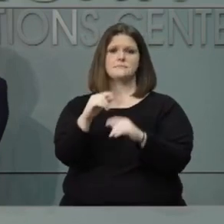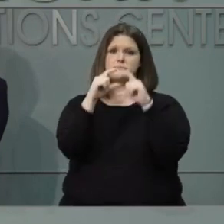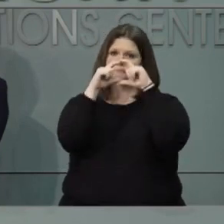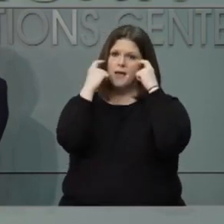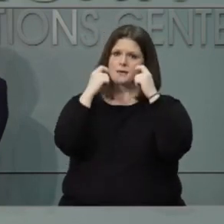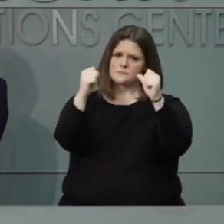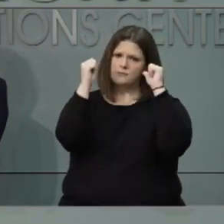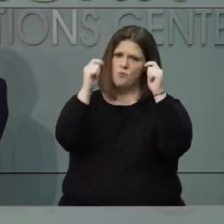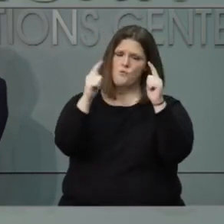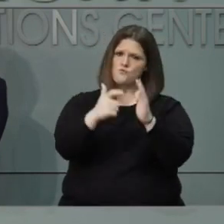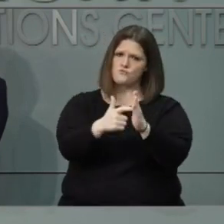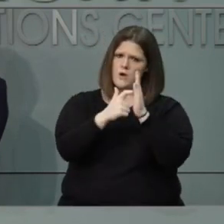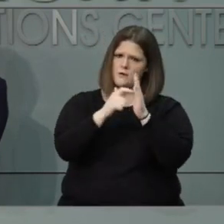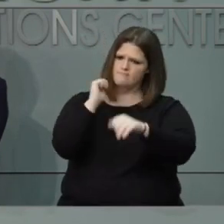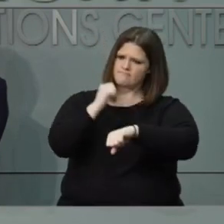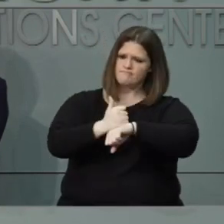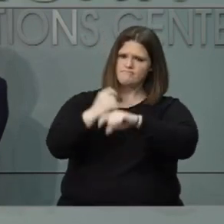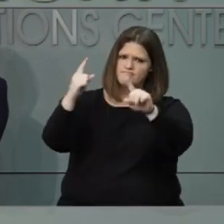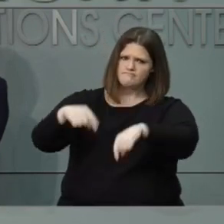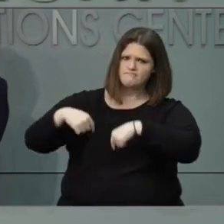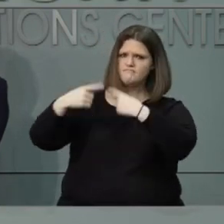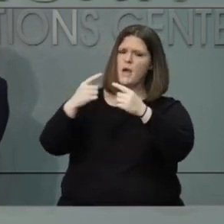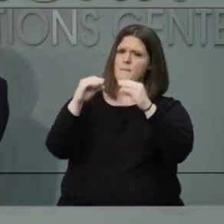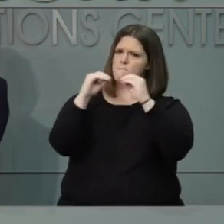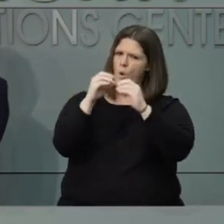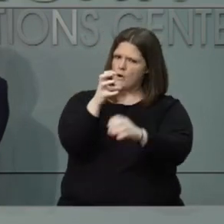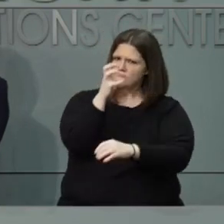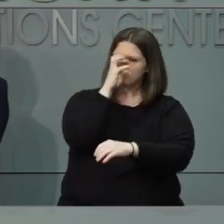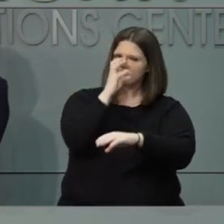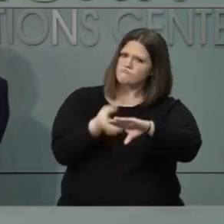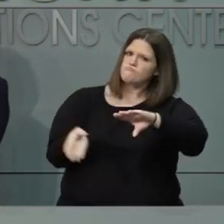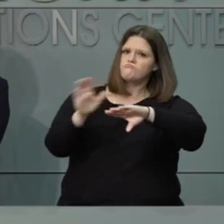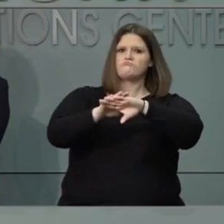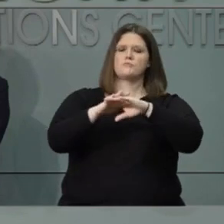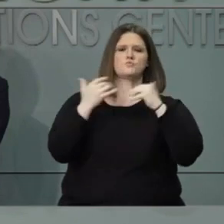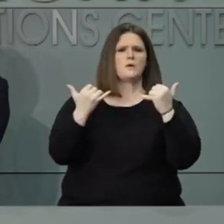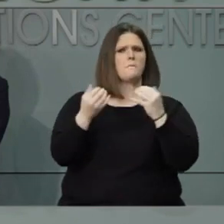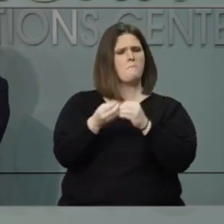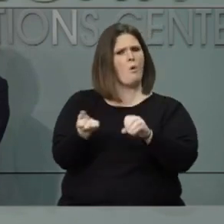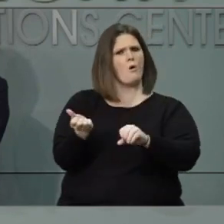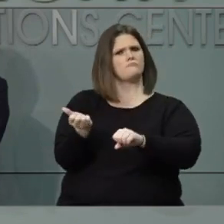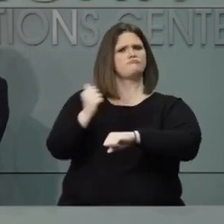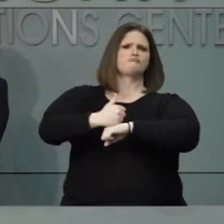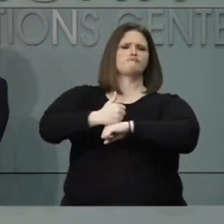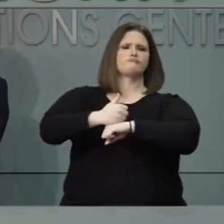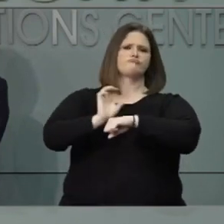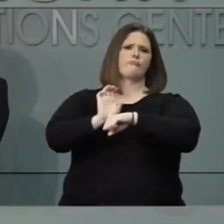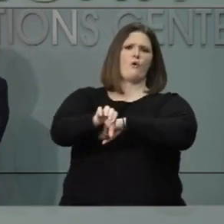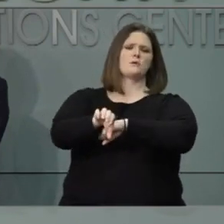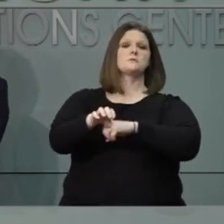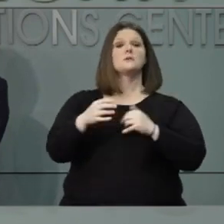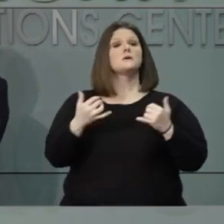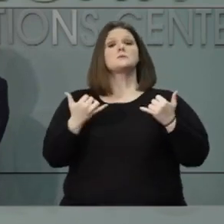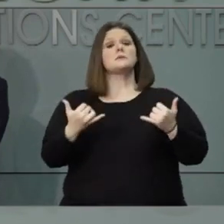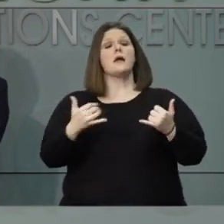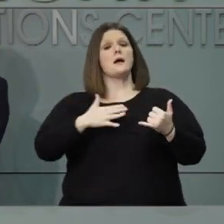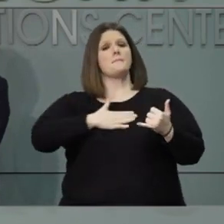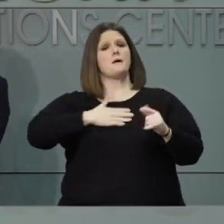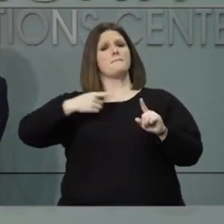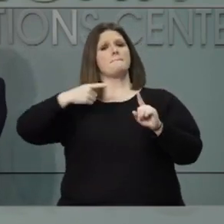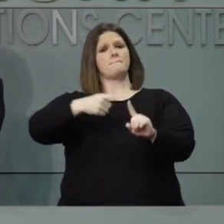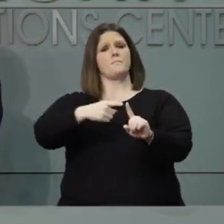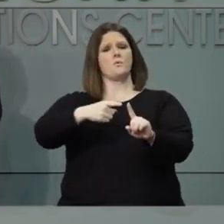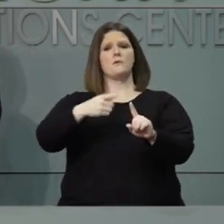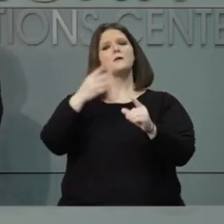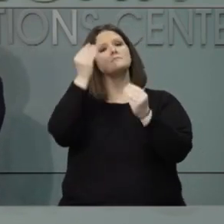that has been fortified today. And the purpose of today is to let people know that